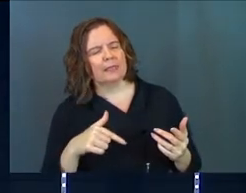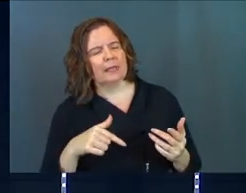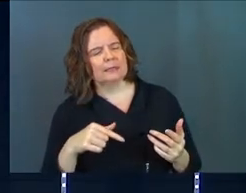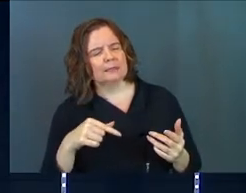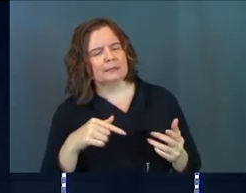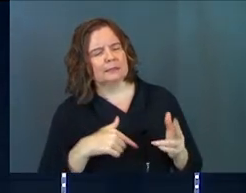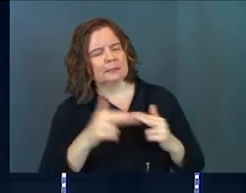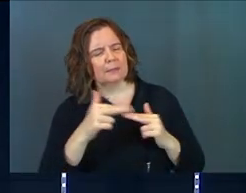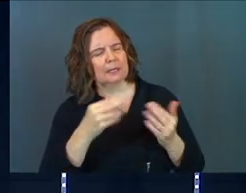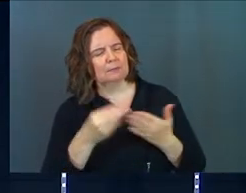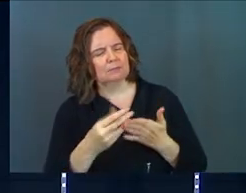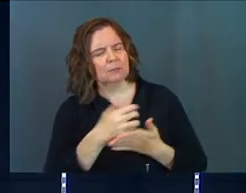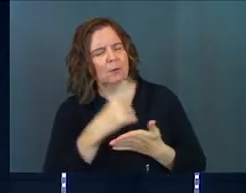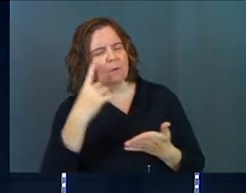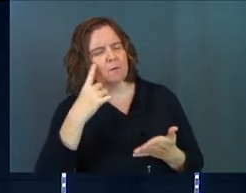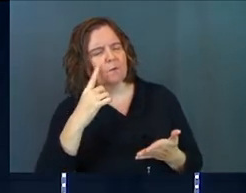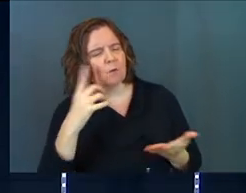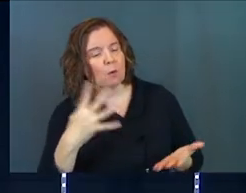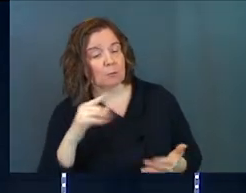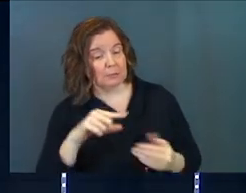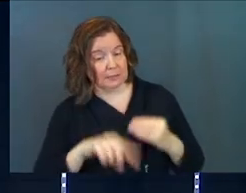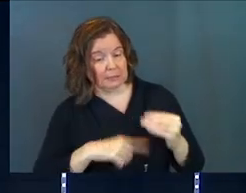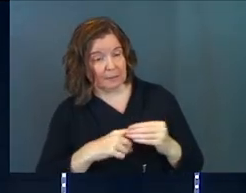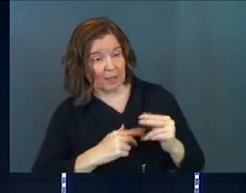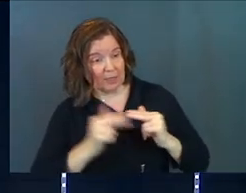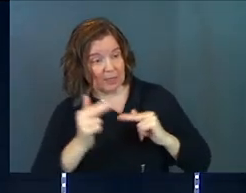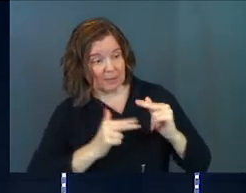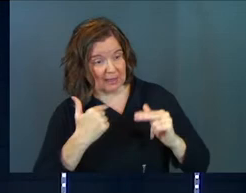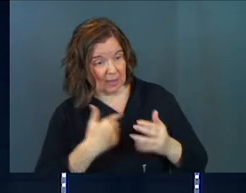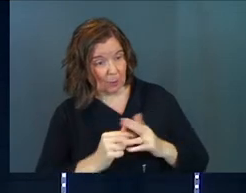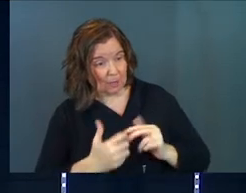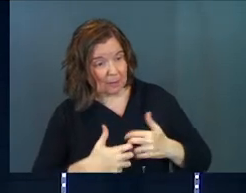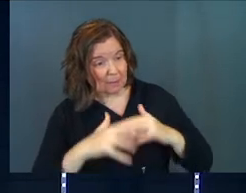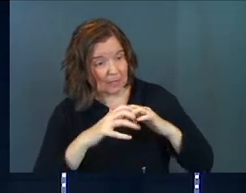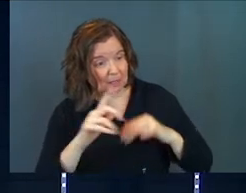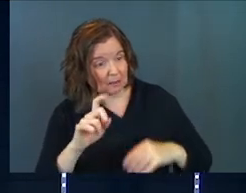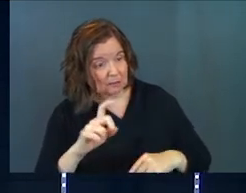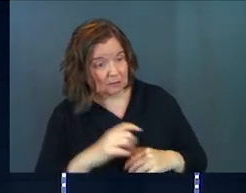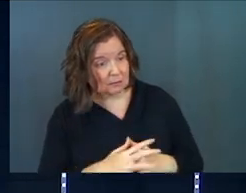all about? Is this about the buildings that we build?